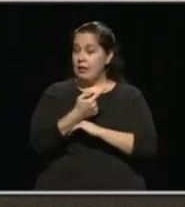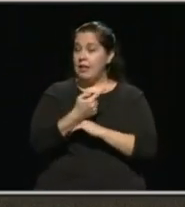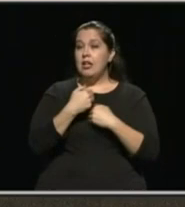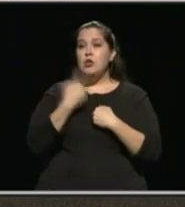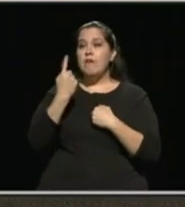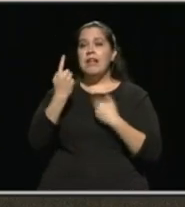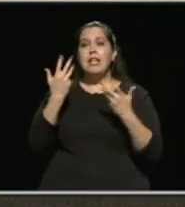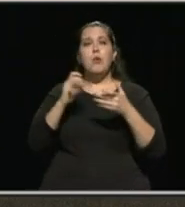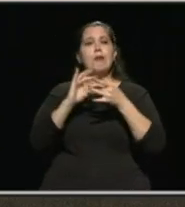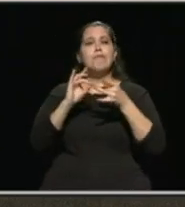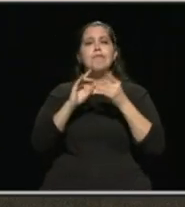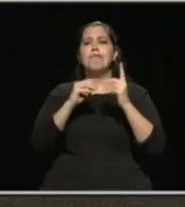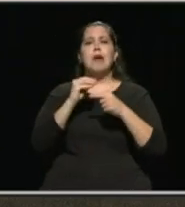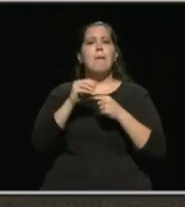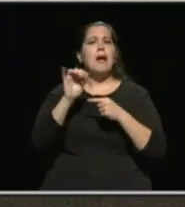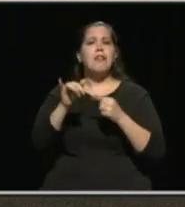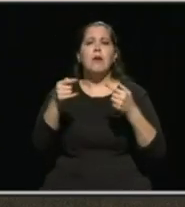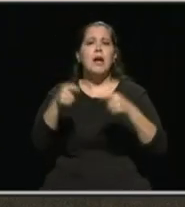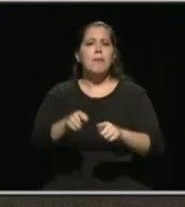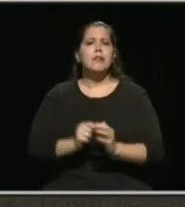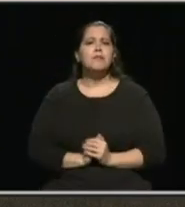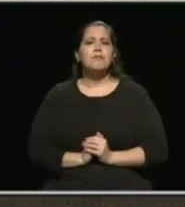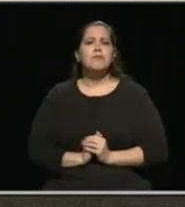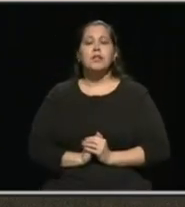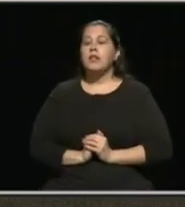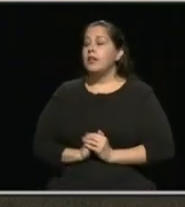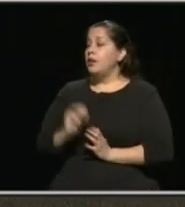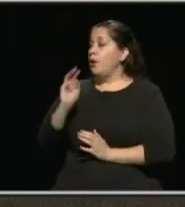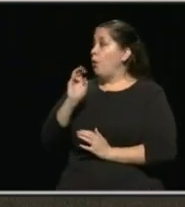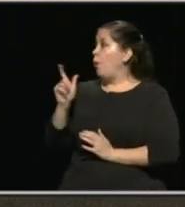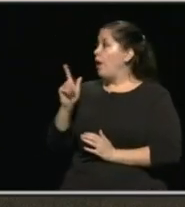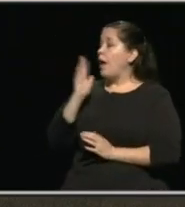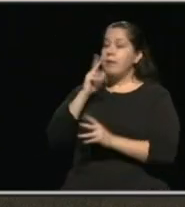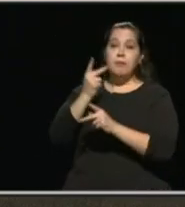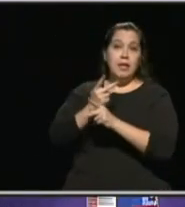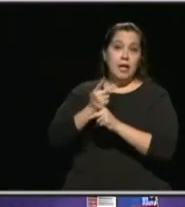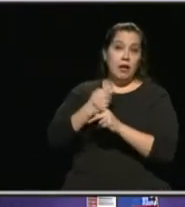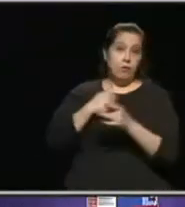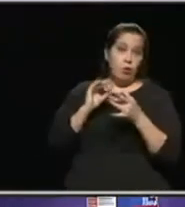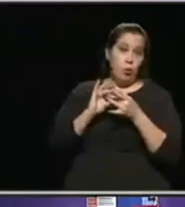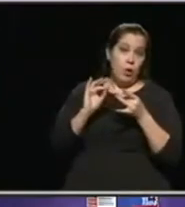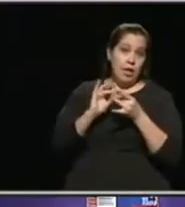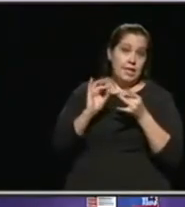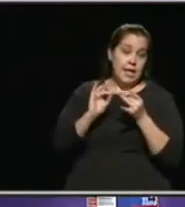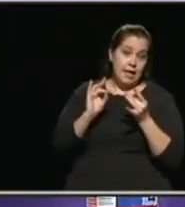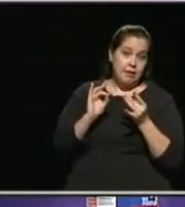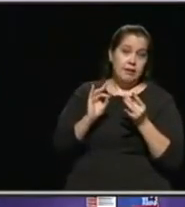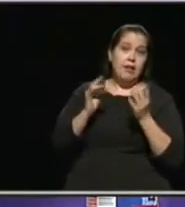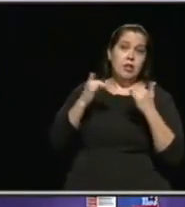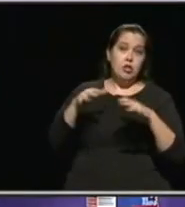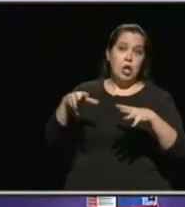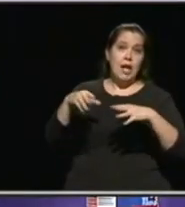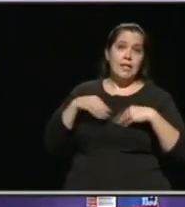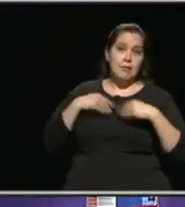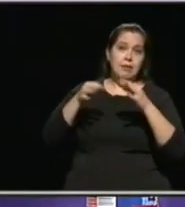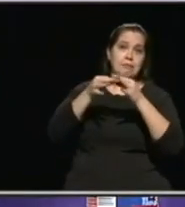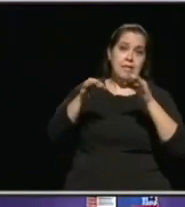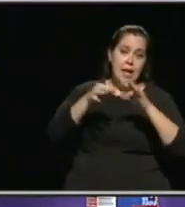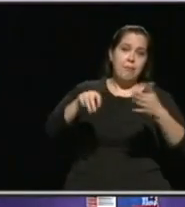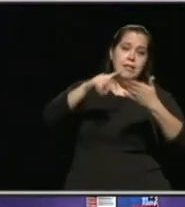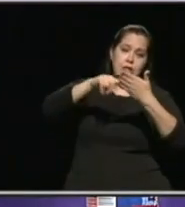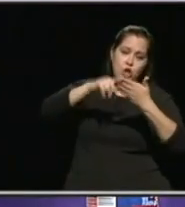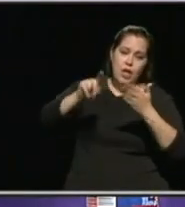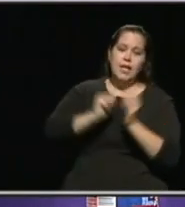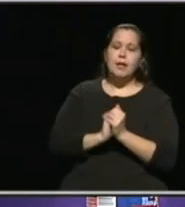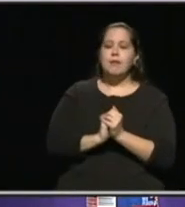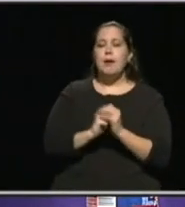anything you'd like to say about that, about what happened today? Well, I want to be careful what I say because they're still taking statements and checking it all out.